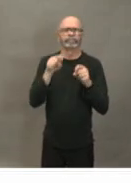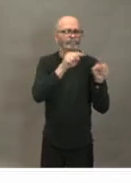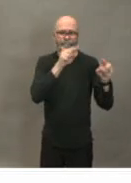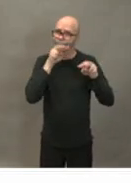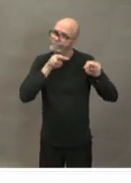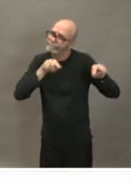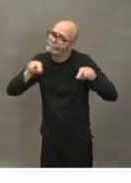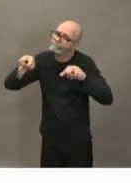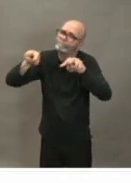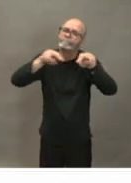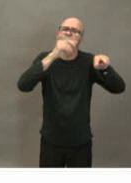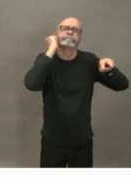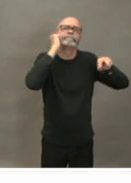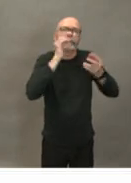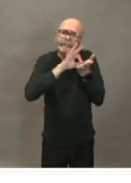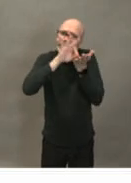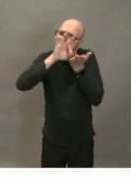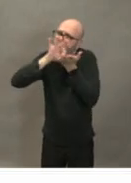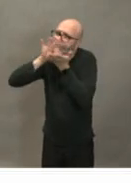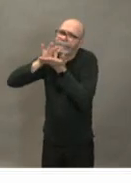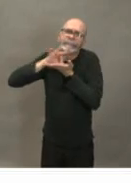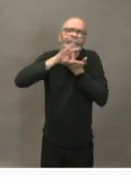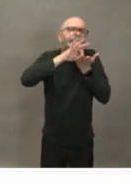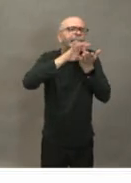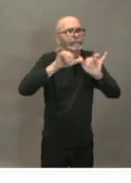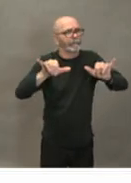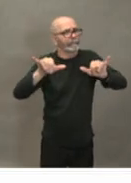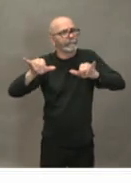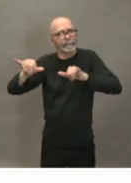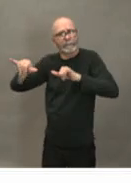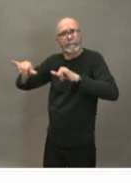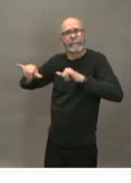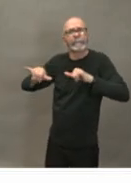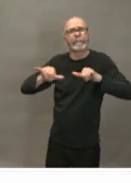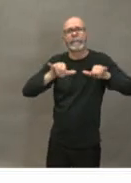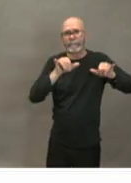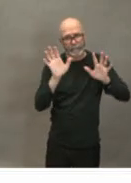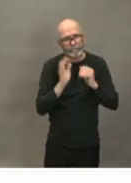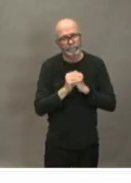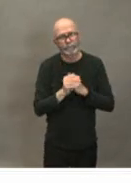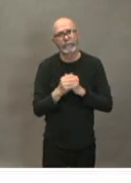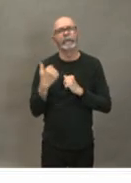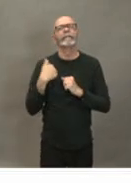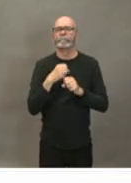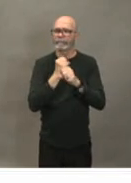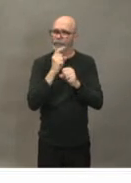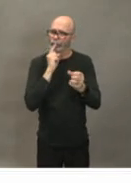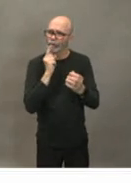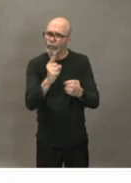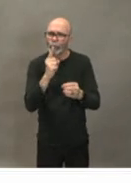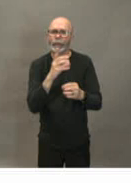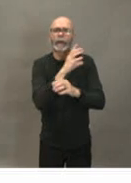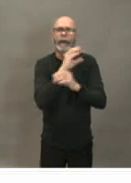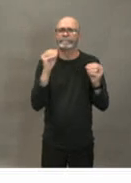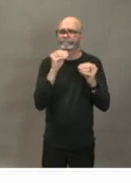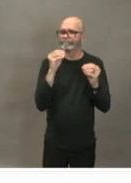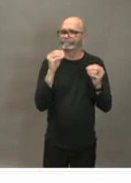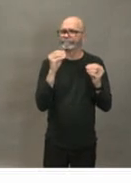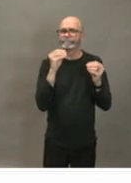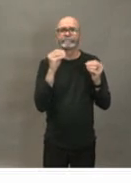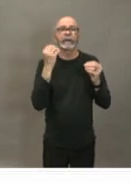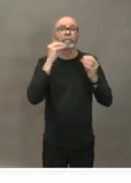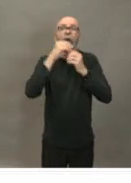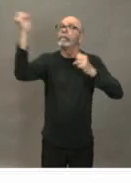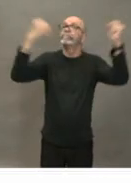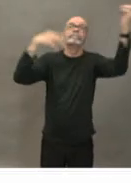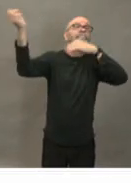and we continue to plan and and work on making sure that there are no supply interruptions although we know